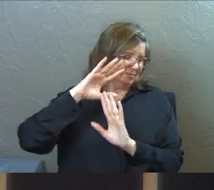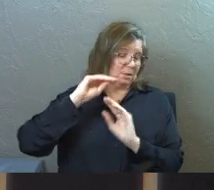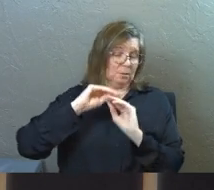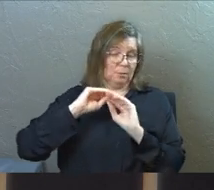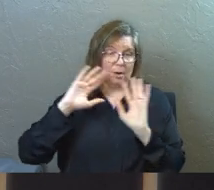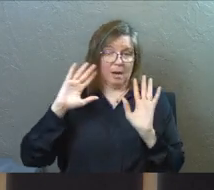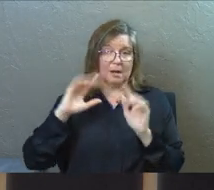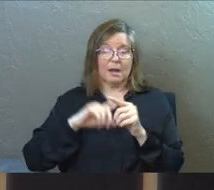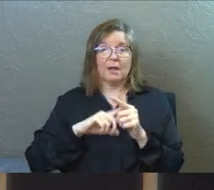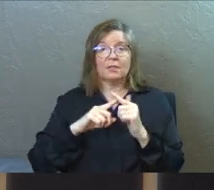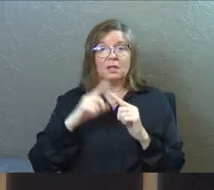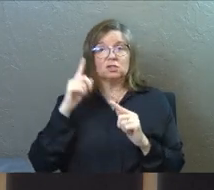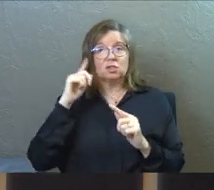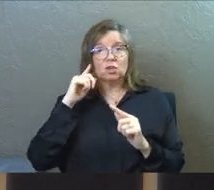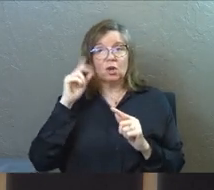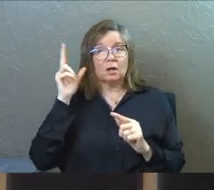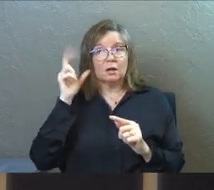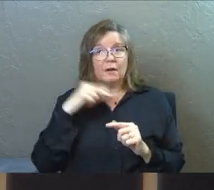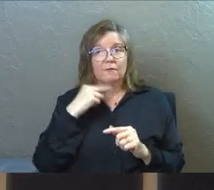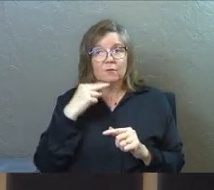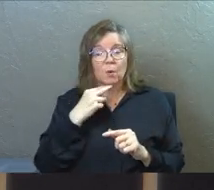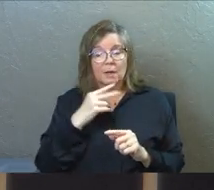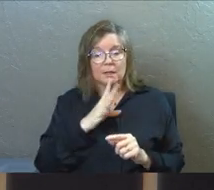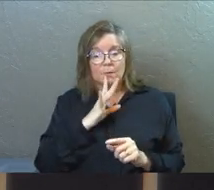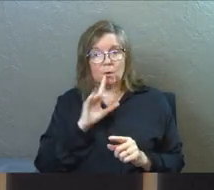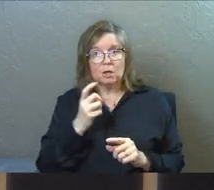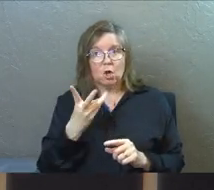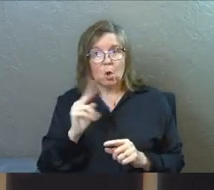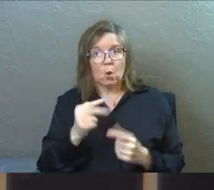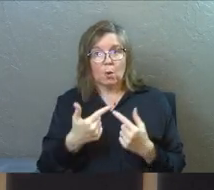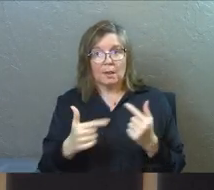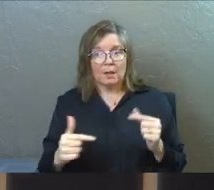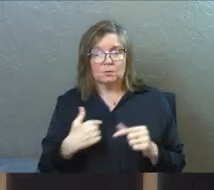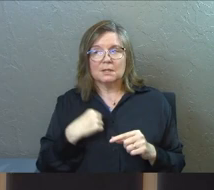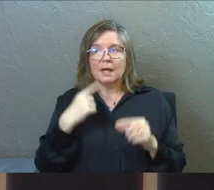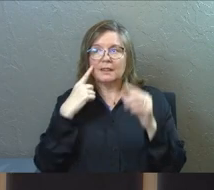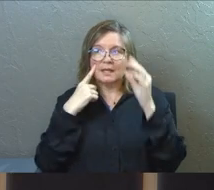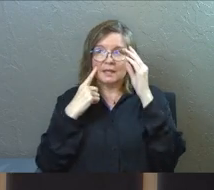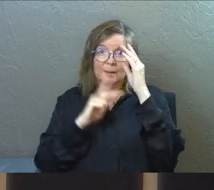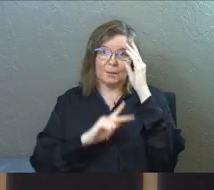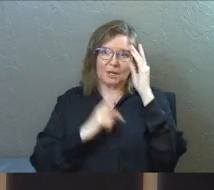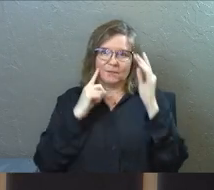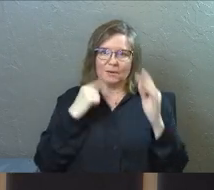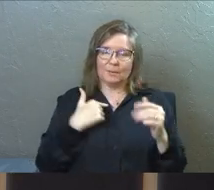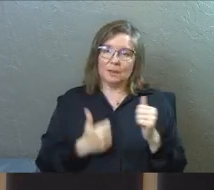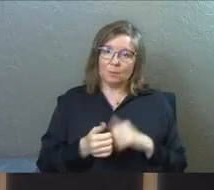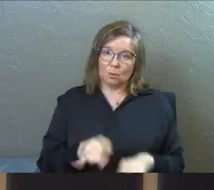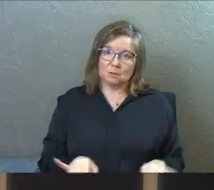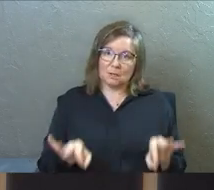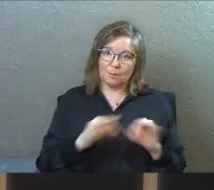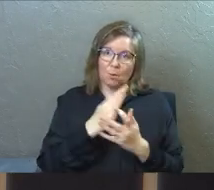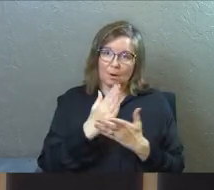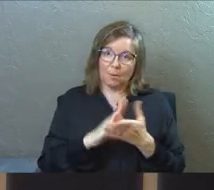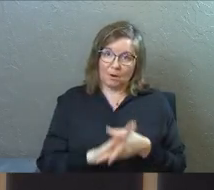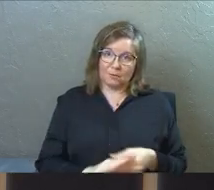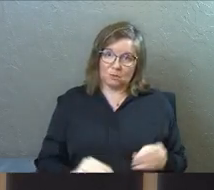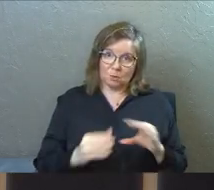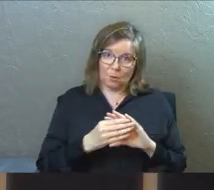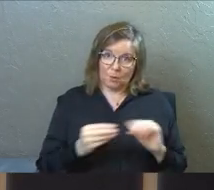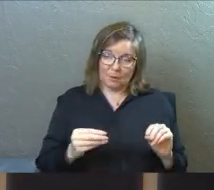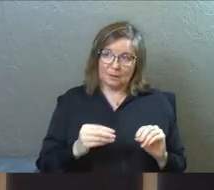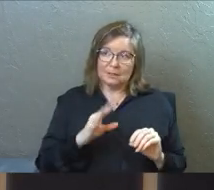so bright. And then she heard a voice and she said the voice spoke in her own language, which I think personally for me is the most important part of the story.